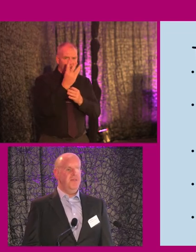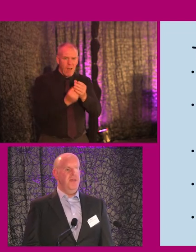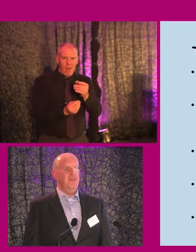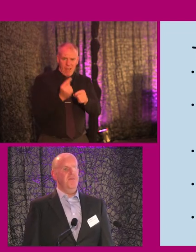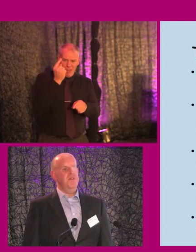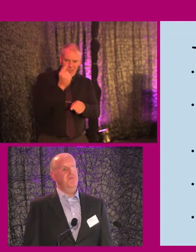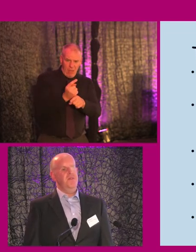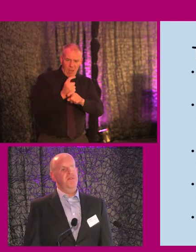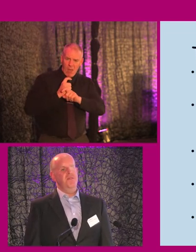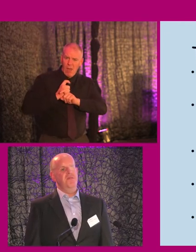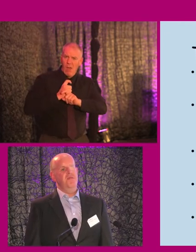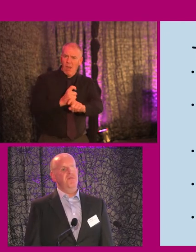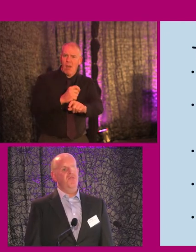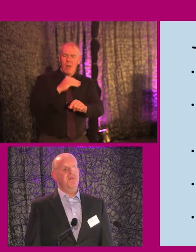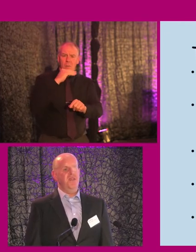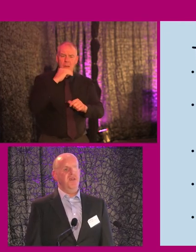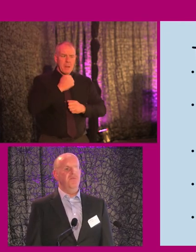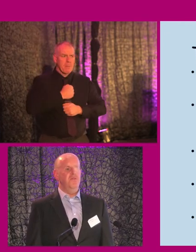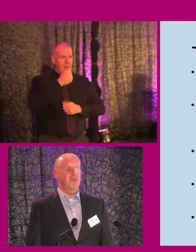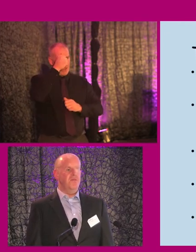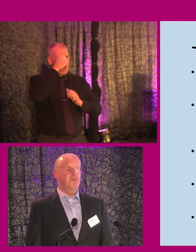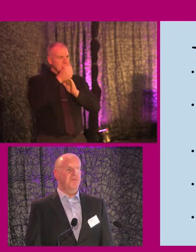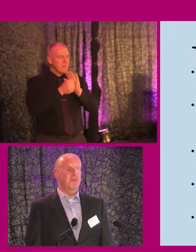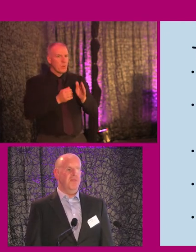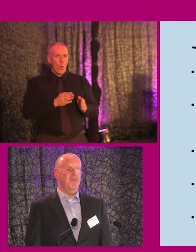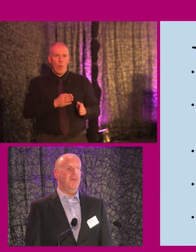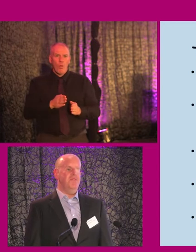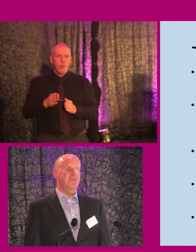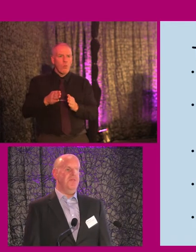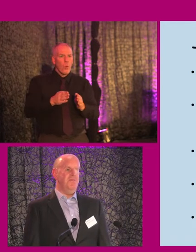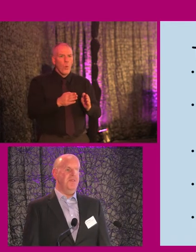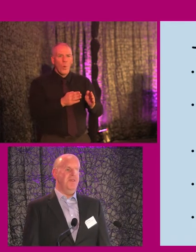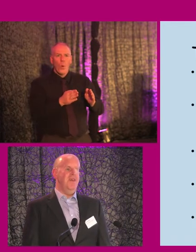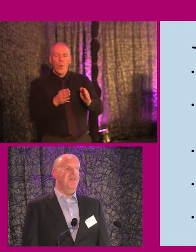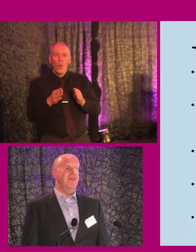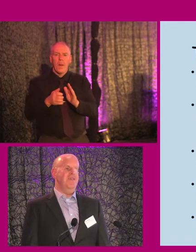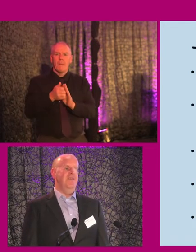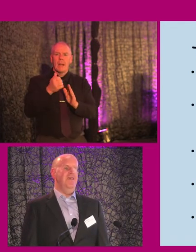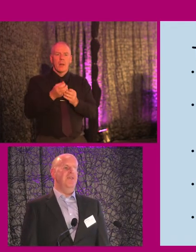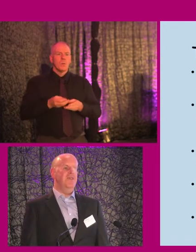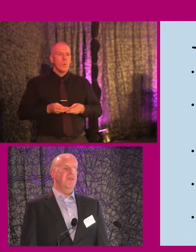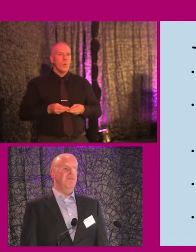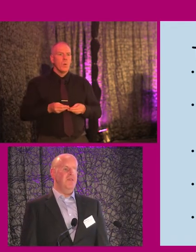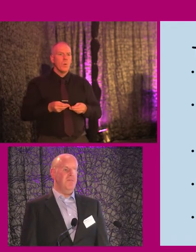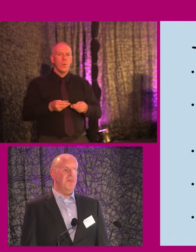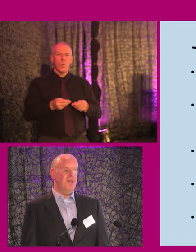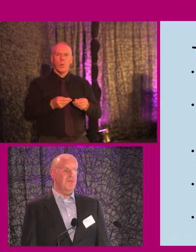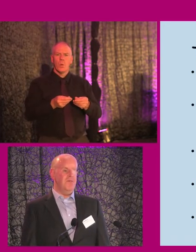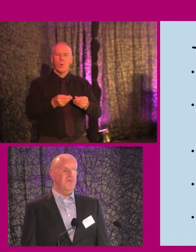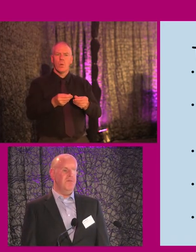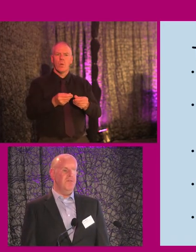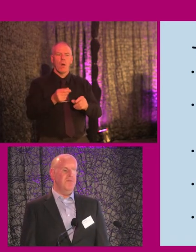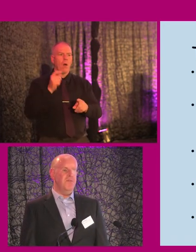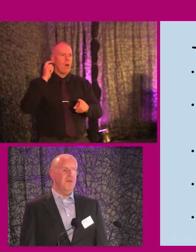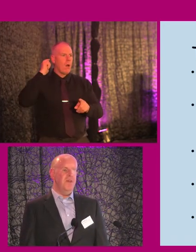meant that my experience of traveling and moving through the building became so seamless that it only began to